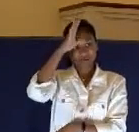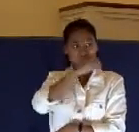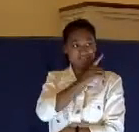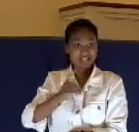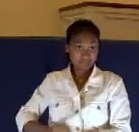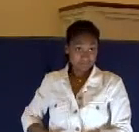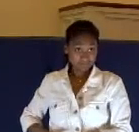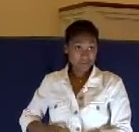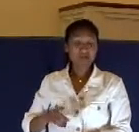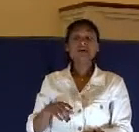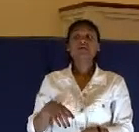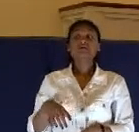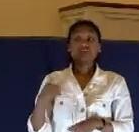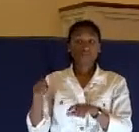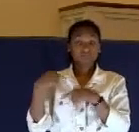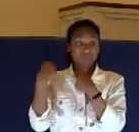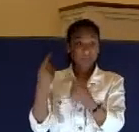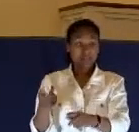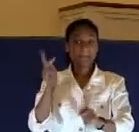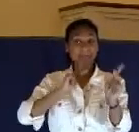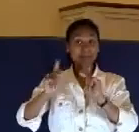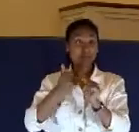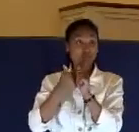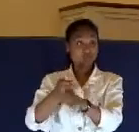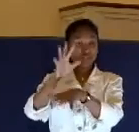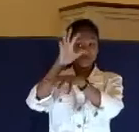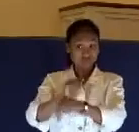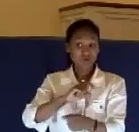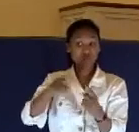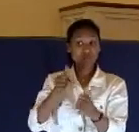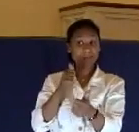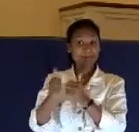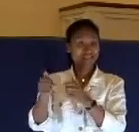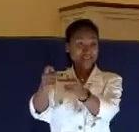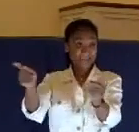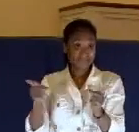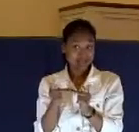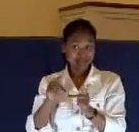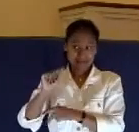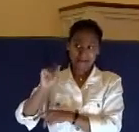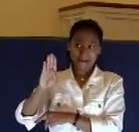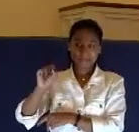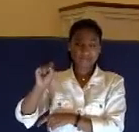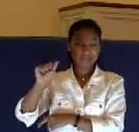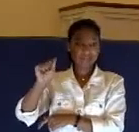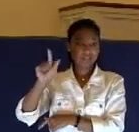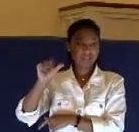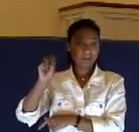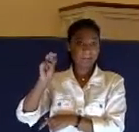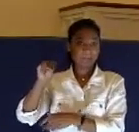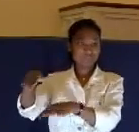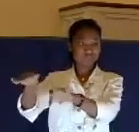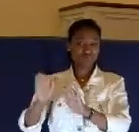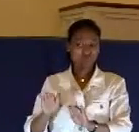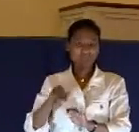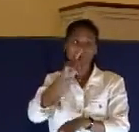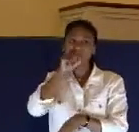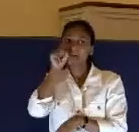to Jewish tradition, when they go by Absalom's tomb, they will spit on it as a sign of contempt.